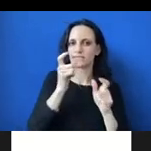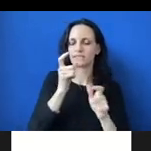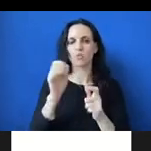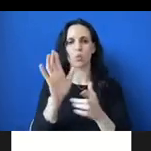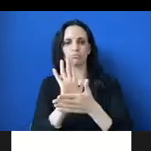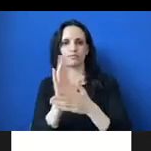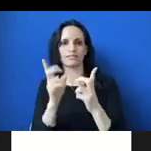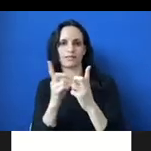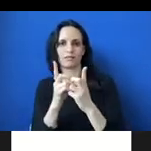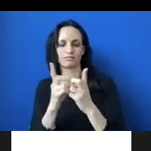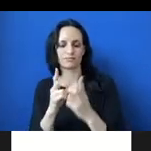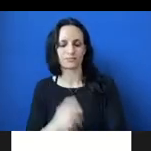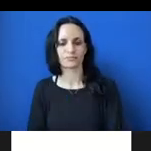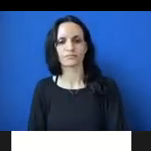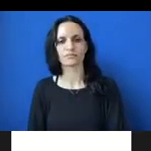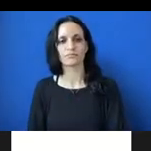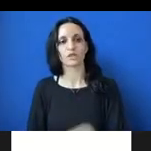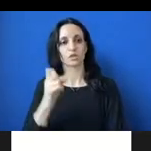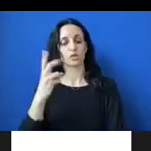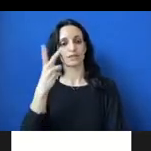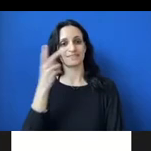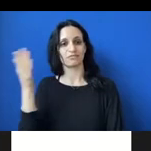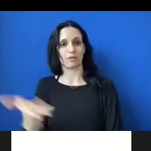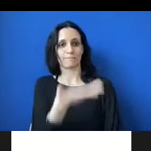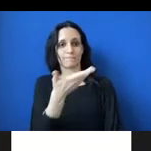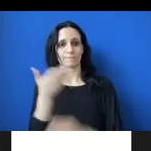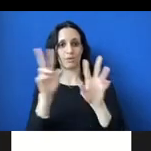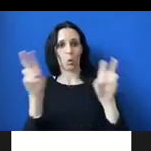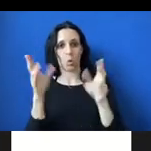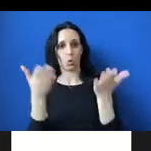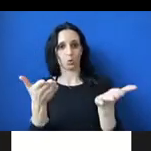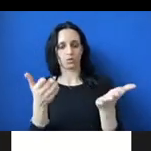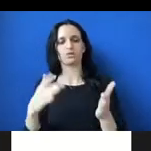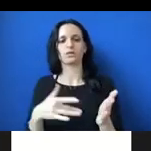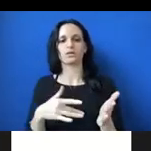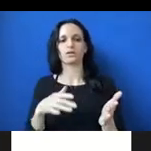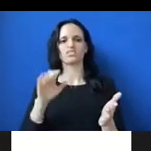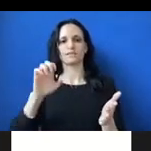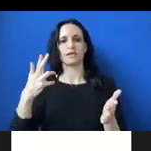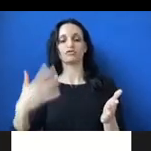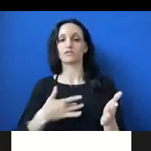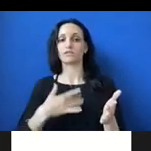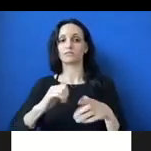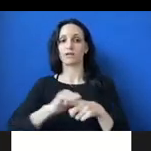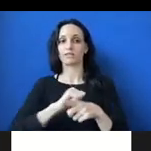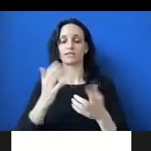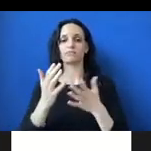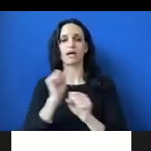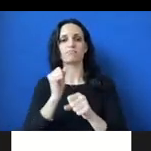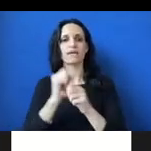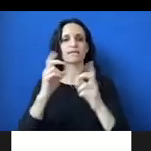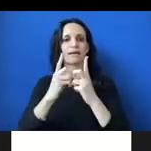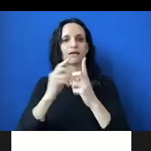someone's house. Um, and as you can see from the quote, she also feels that these practices might make dating or hookup culture safer